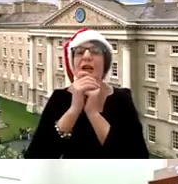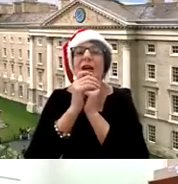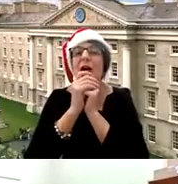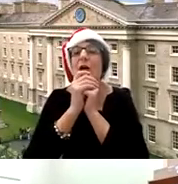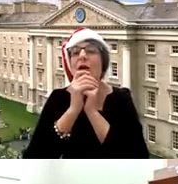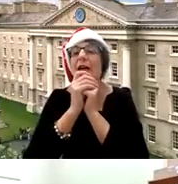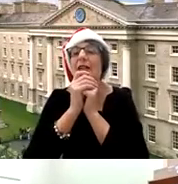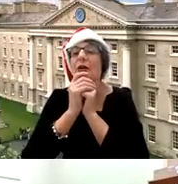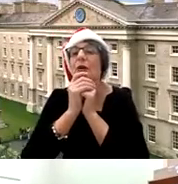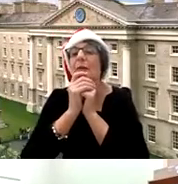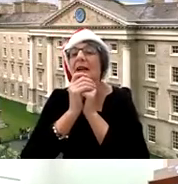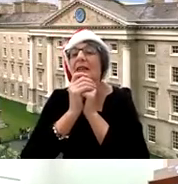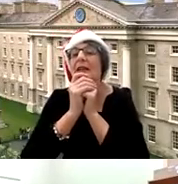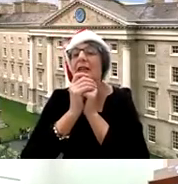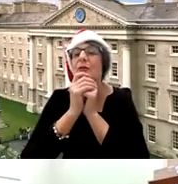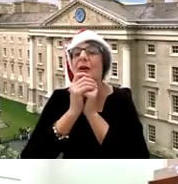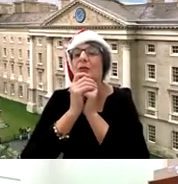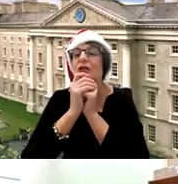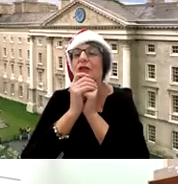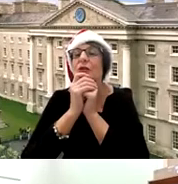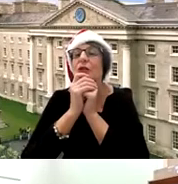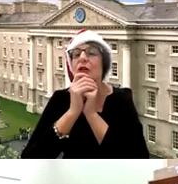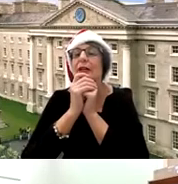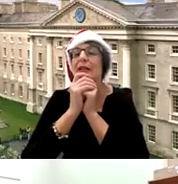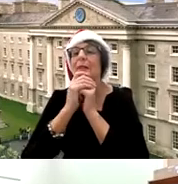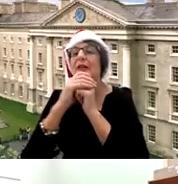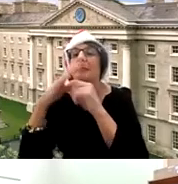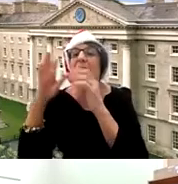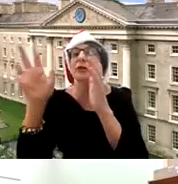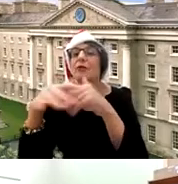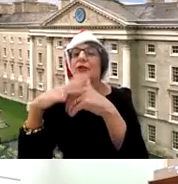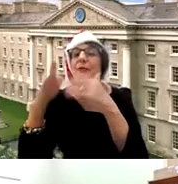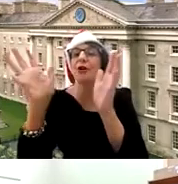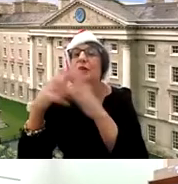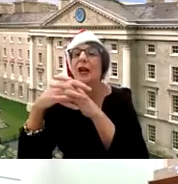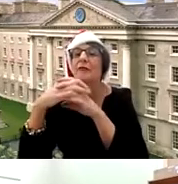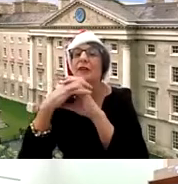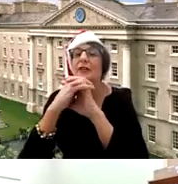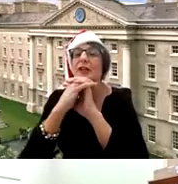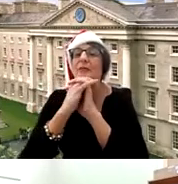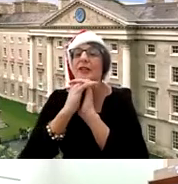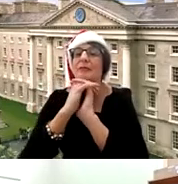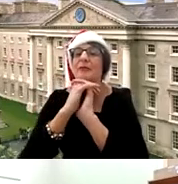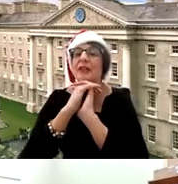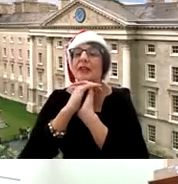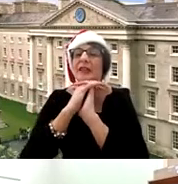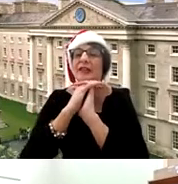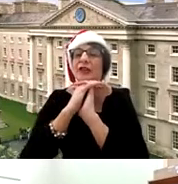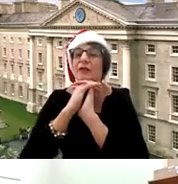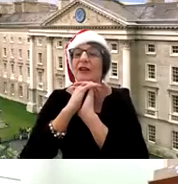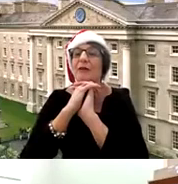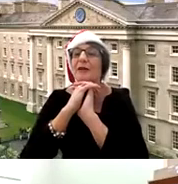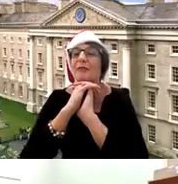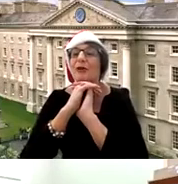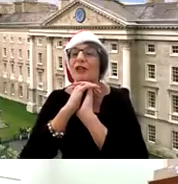patricia okay so amelda you might want to talk a little bit about you know at a broader level in terms of some of the things